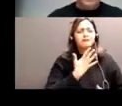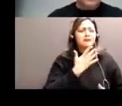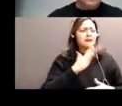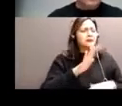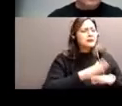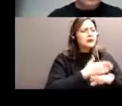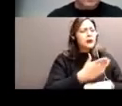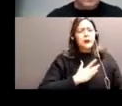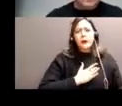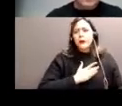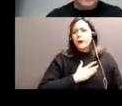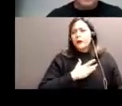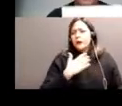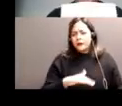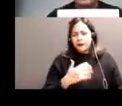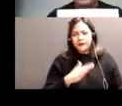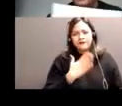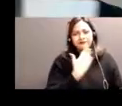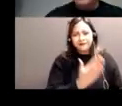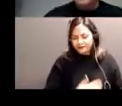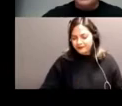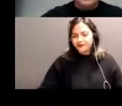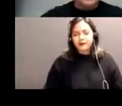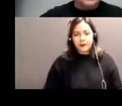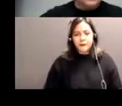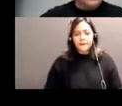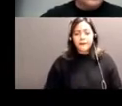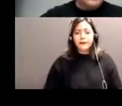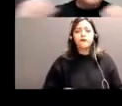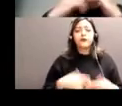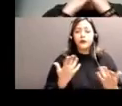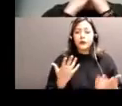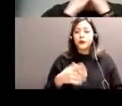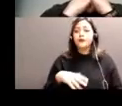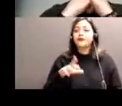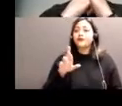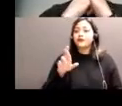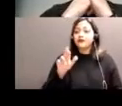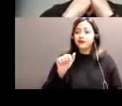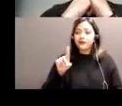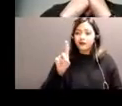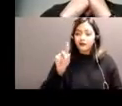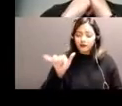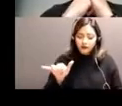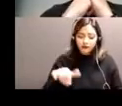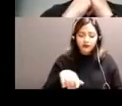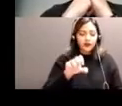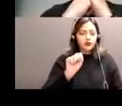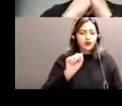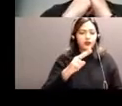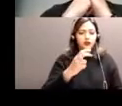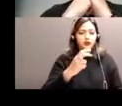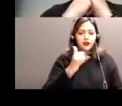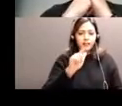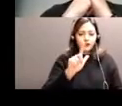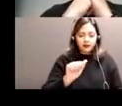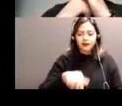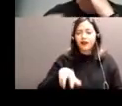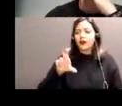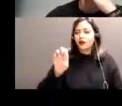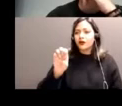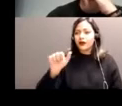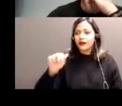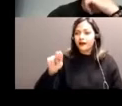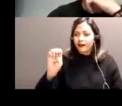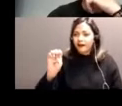of our heart. When Randy and Sheila and Rayanne approached me about presenting a passion